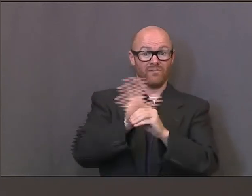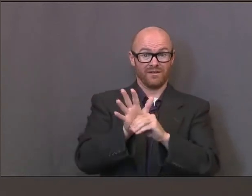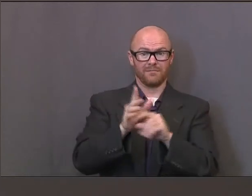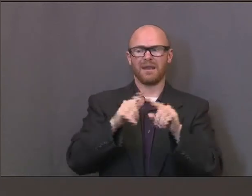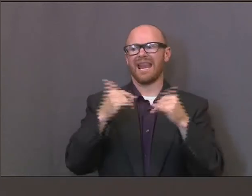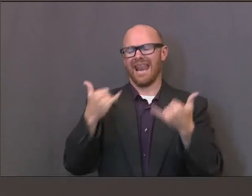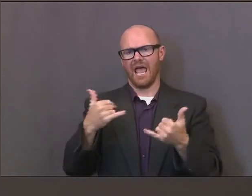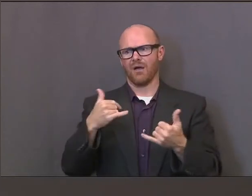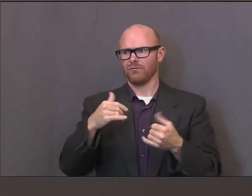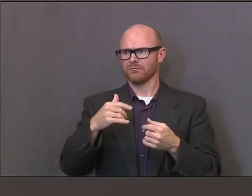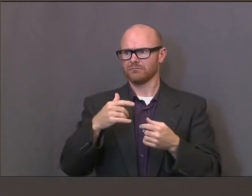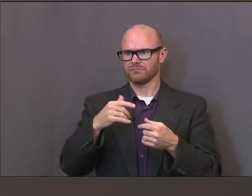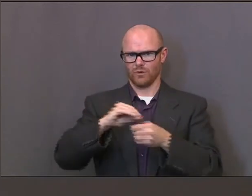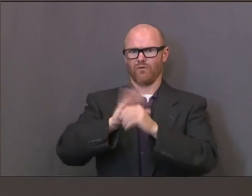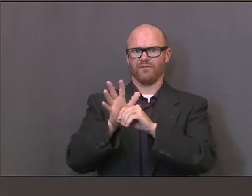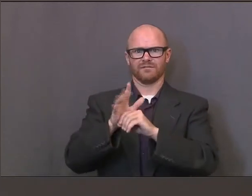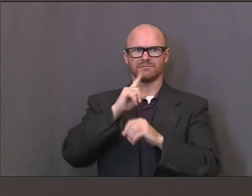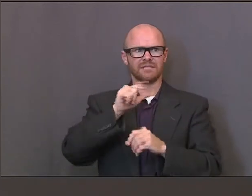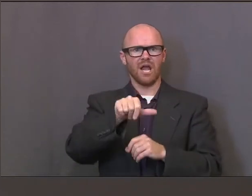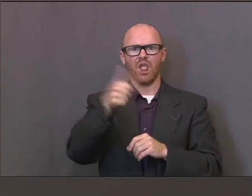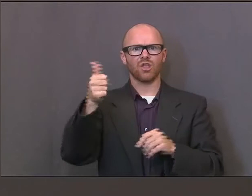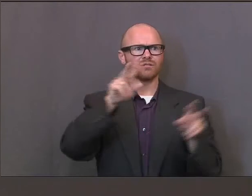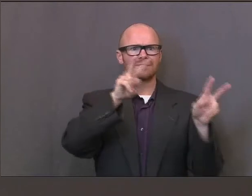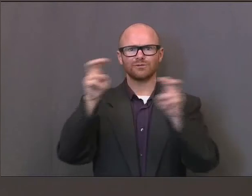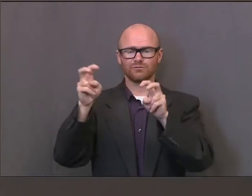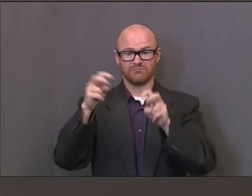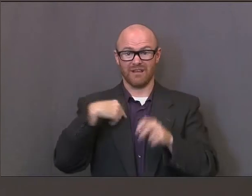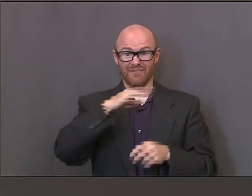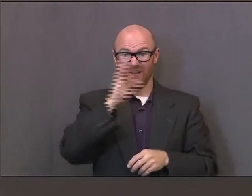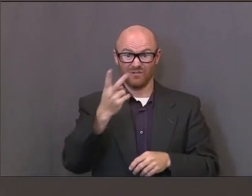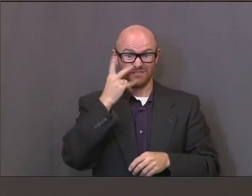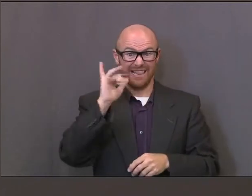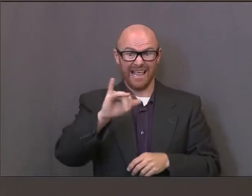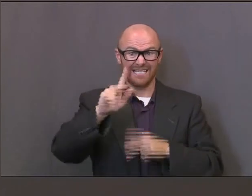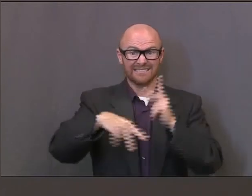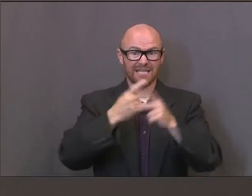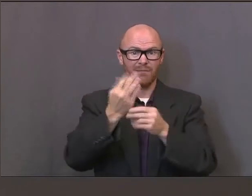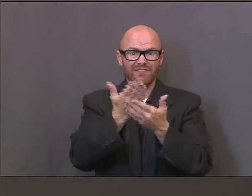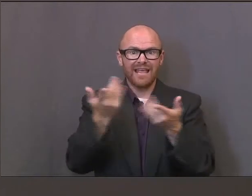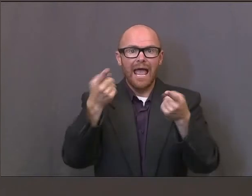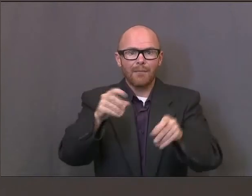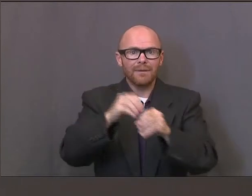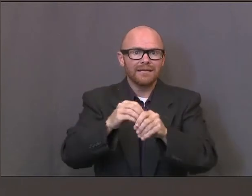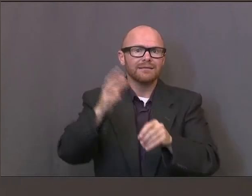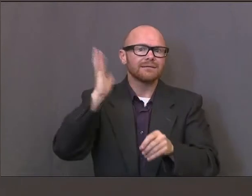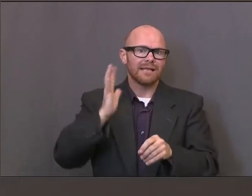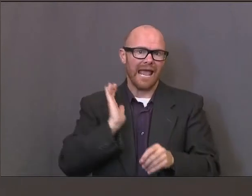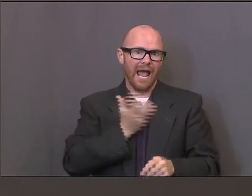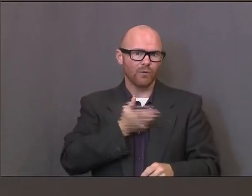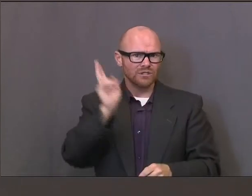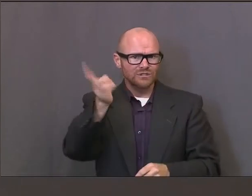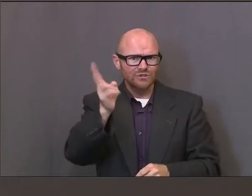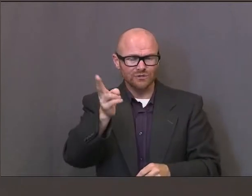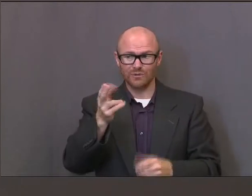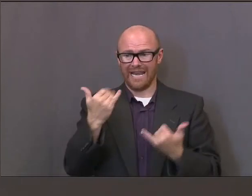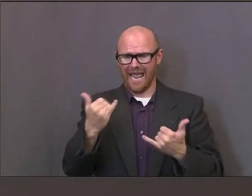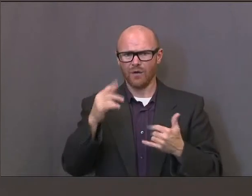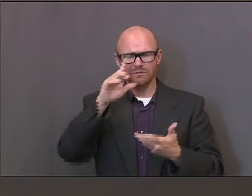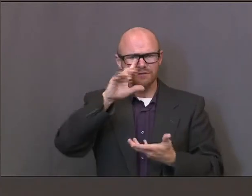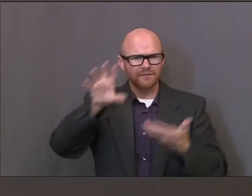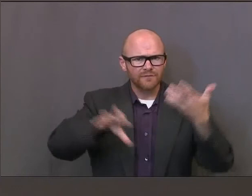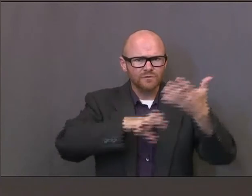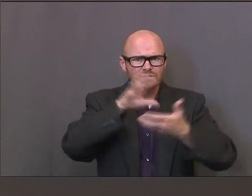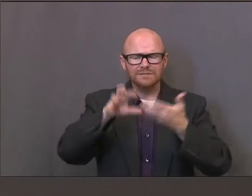compounding problem that's unique in our history. It certainly is confusing. It's uncertain. It's